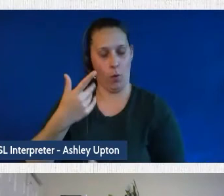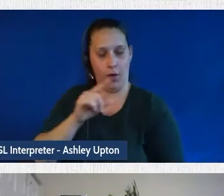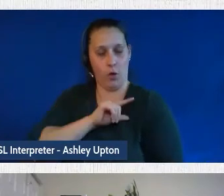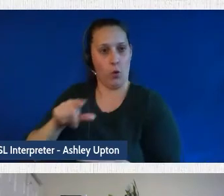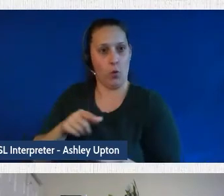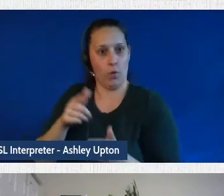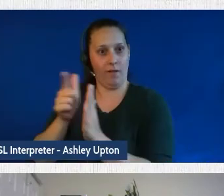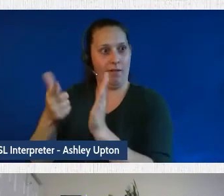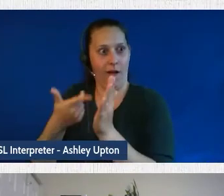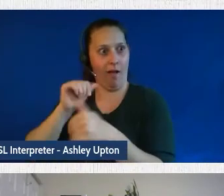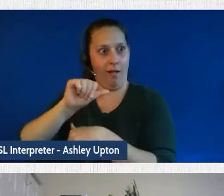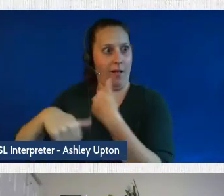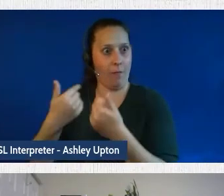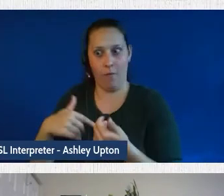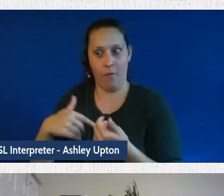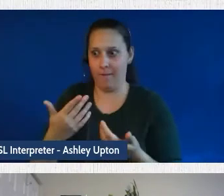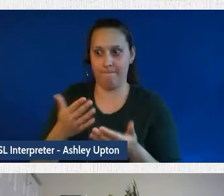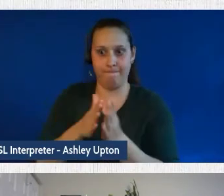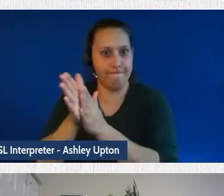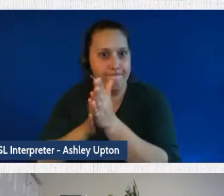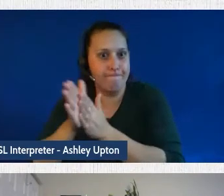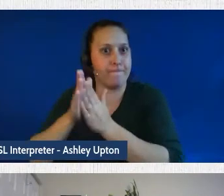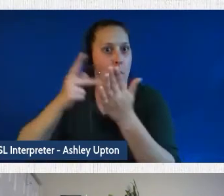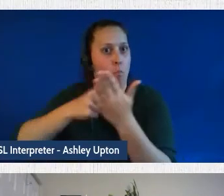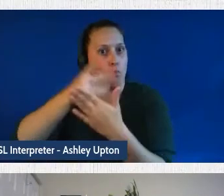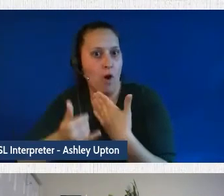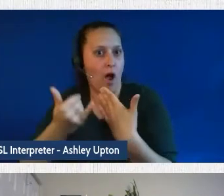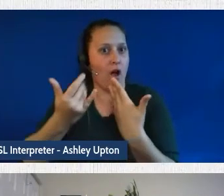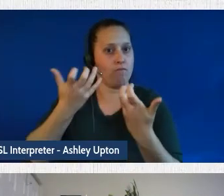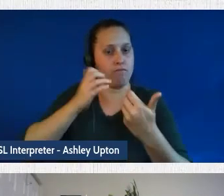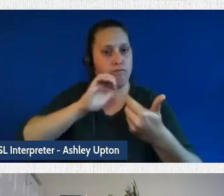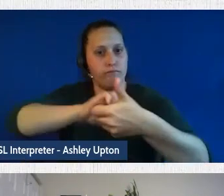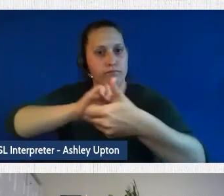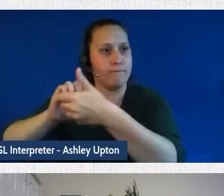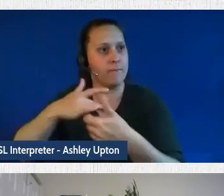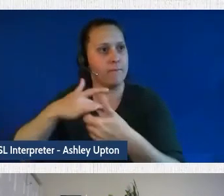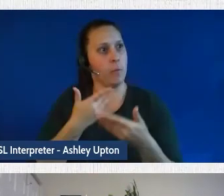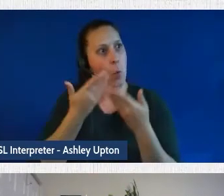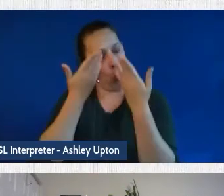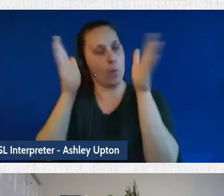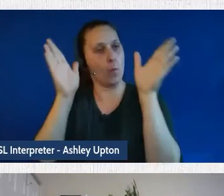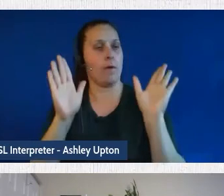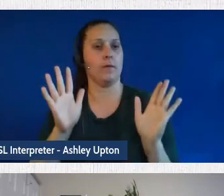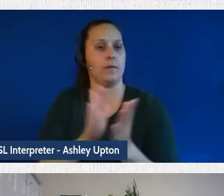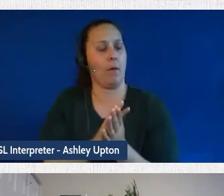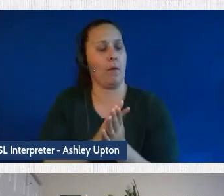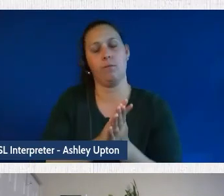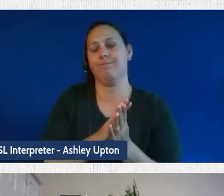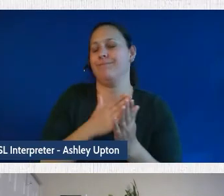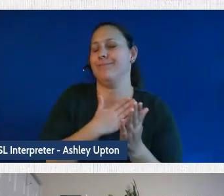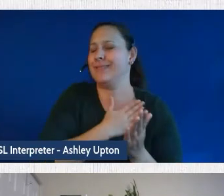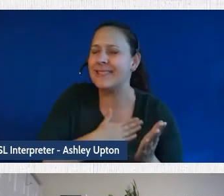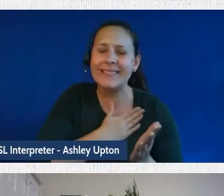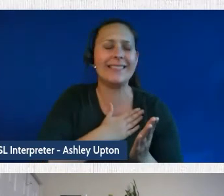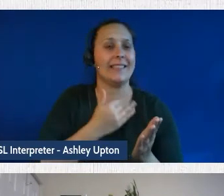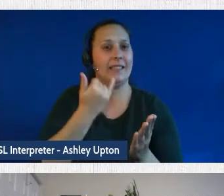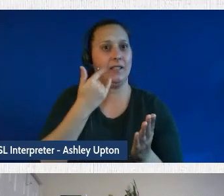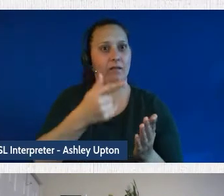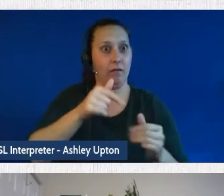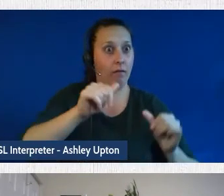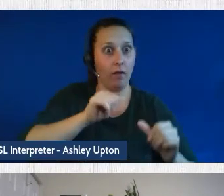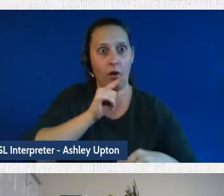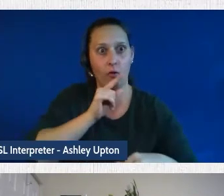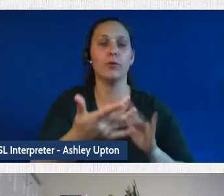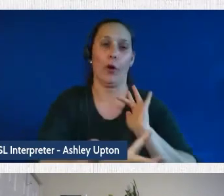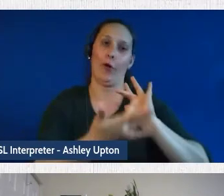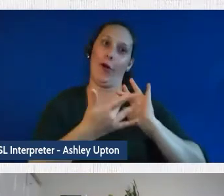open to new projects and to new forms of collaboration. So, you know, I think the bottom line is please reach out if you're in doubt and we can find ways of making